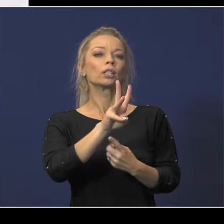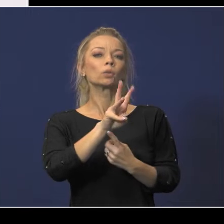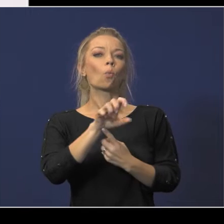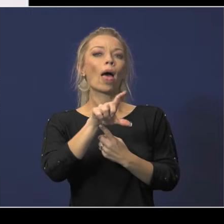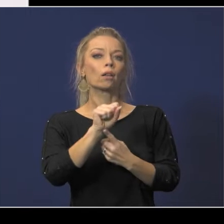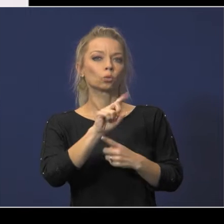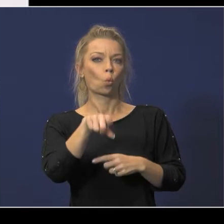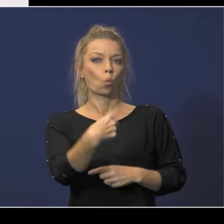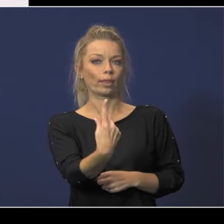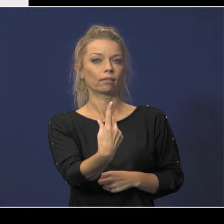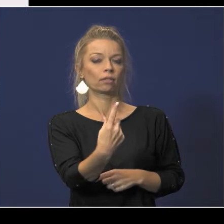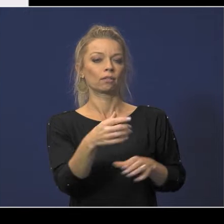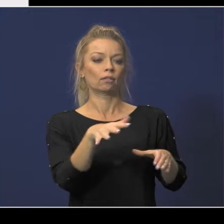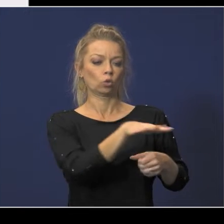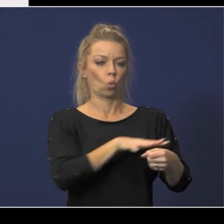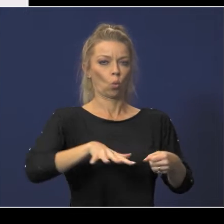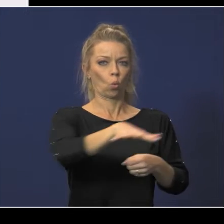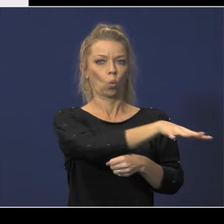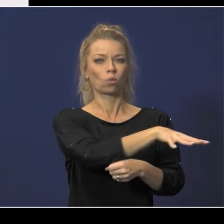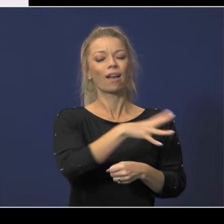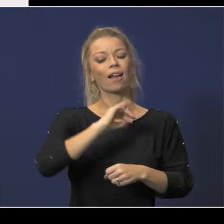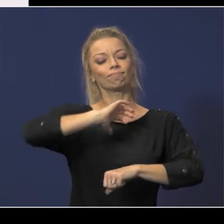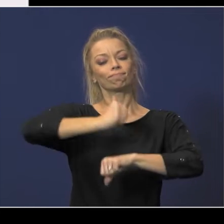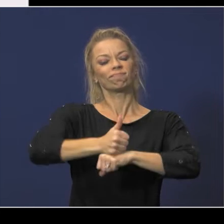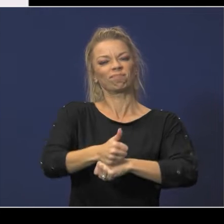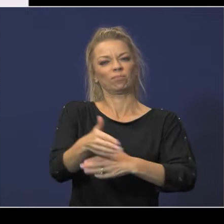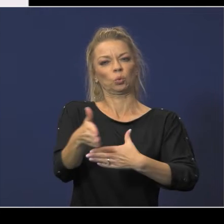and be somewhere between those two schools